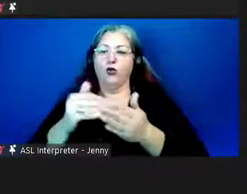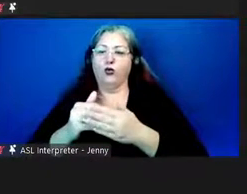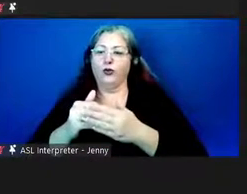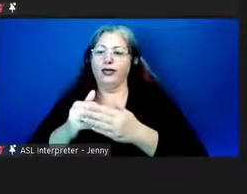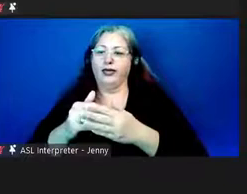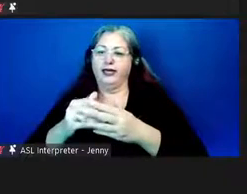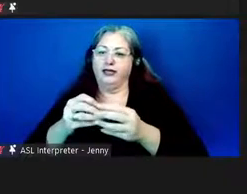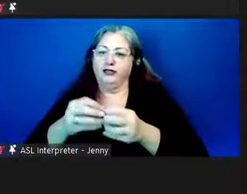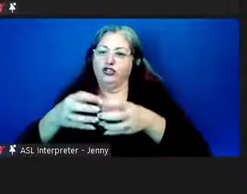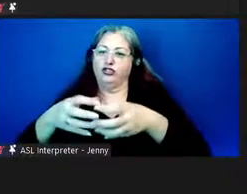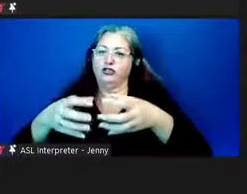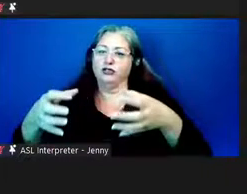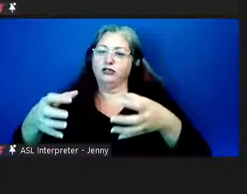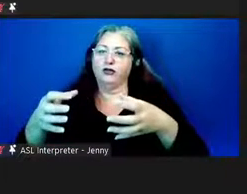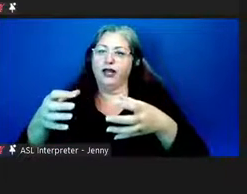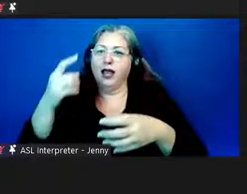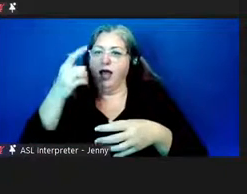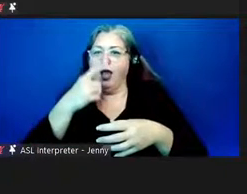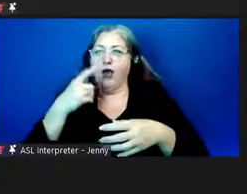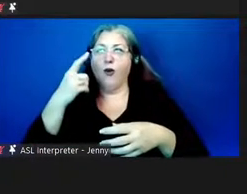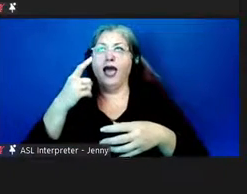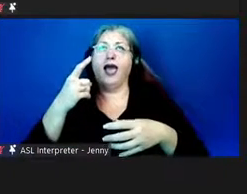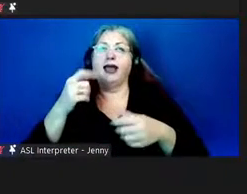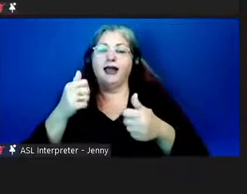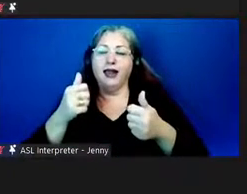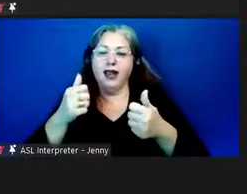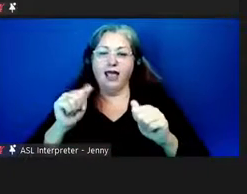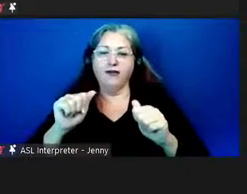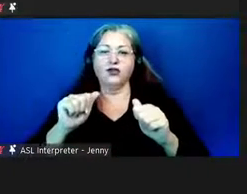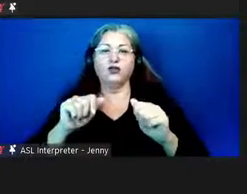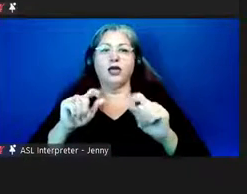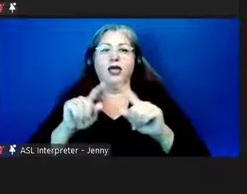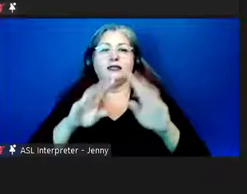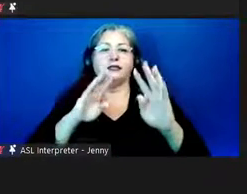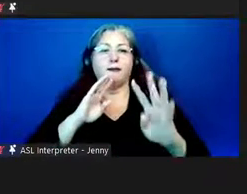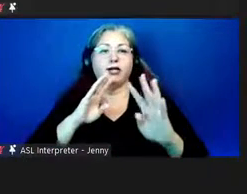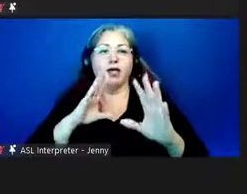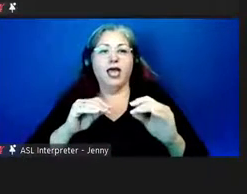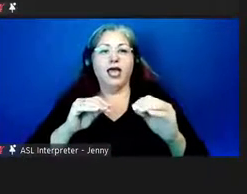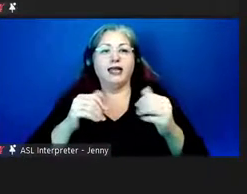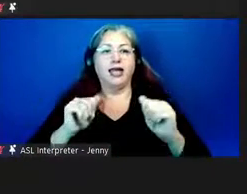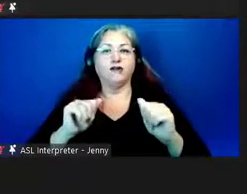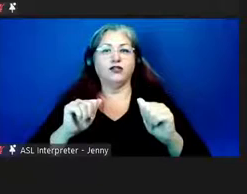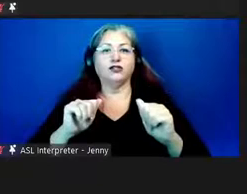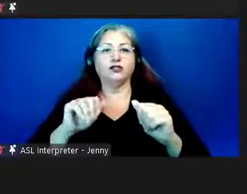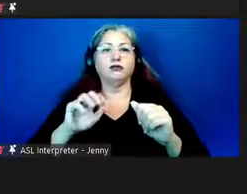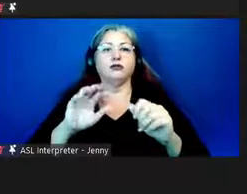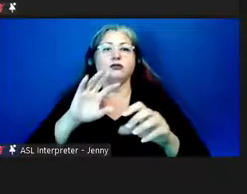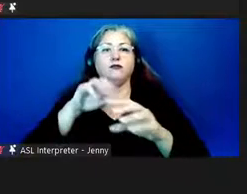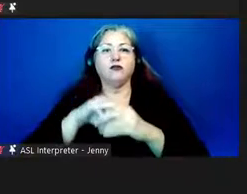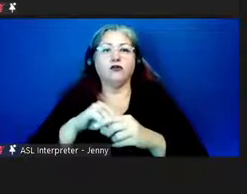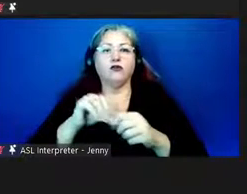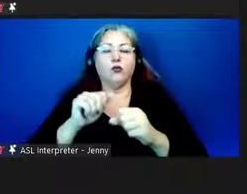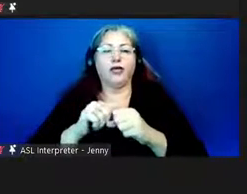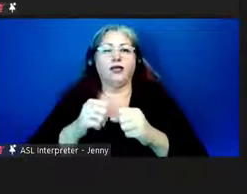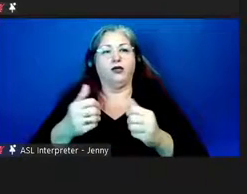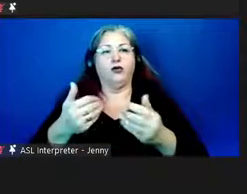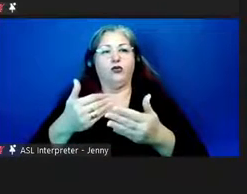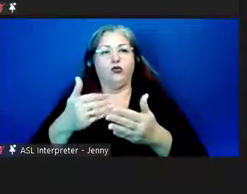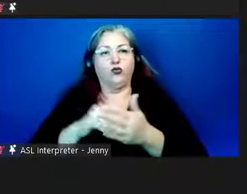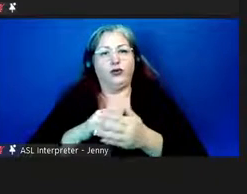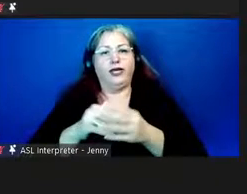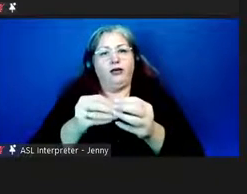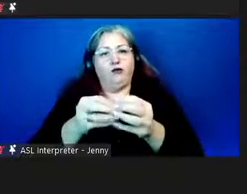Hawaiian effort, Hawaiian speakers, and the efforts put into regenerating these